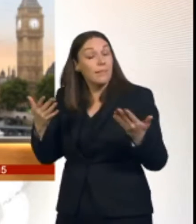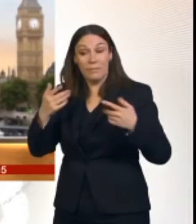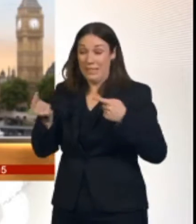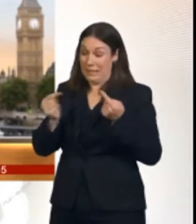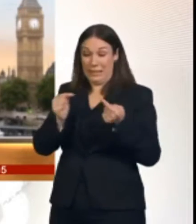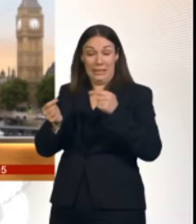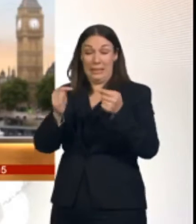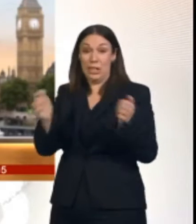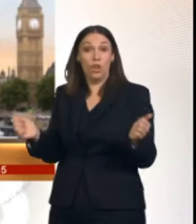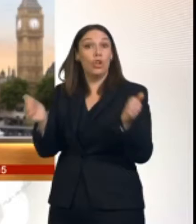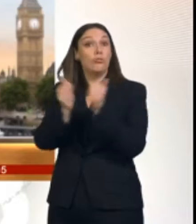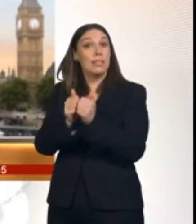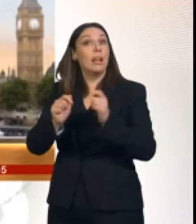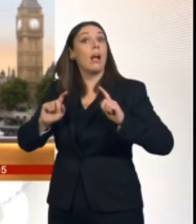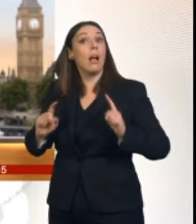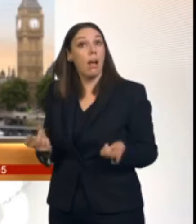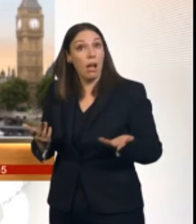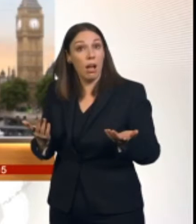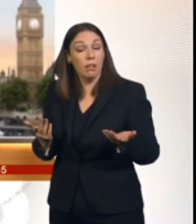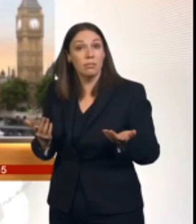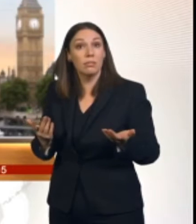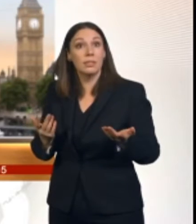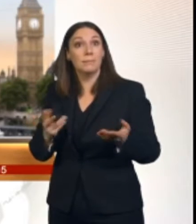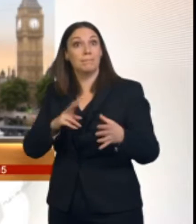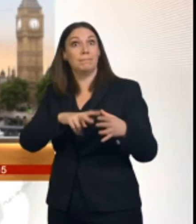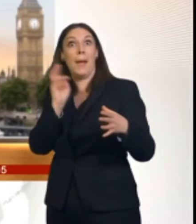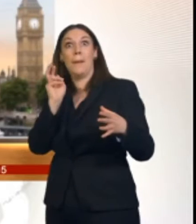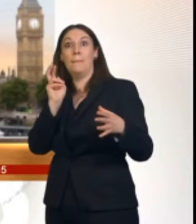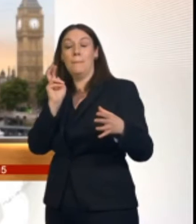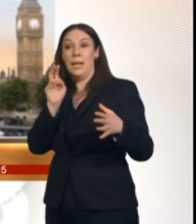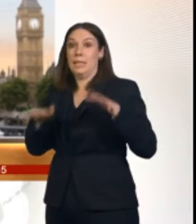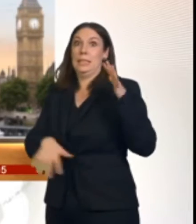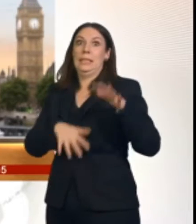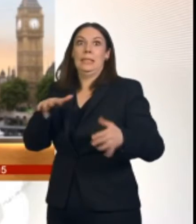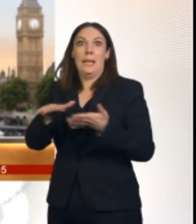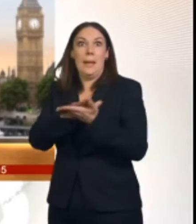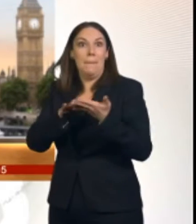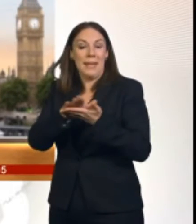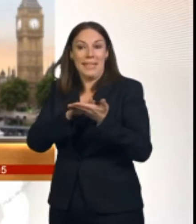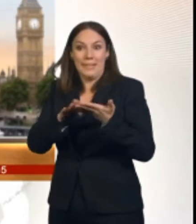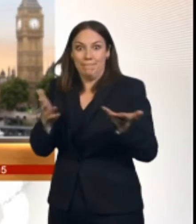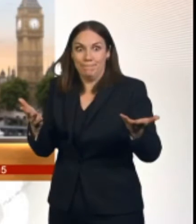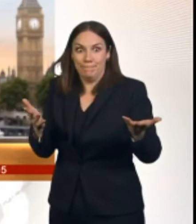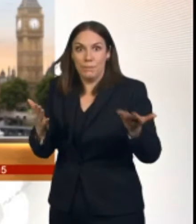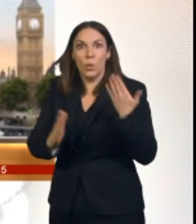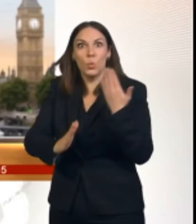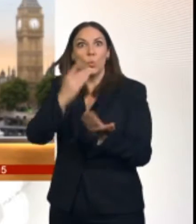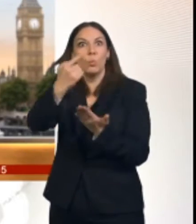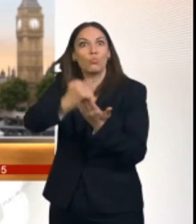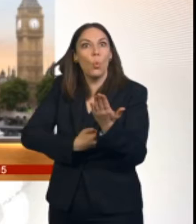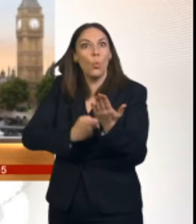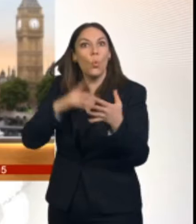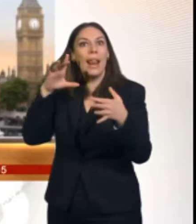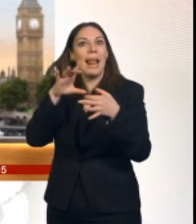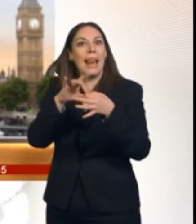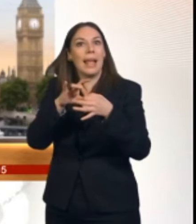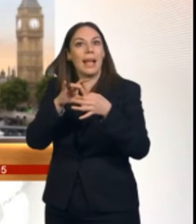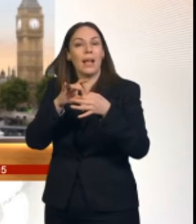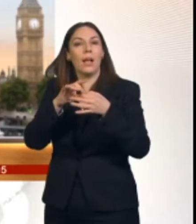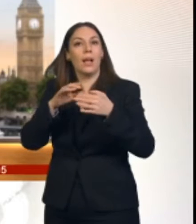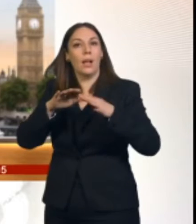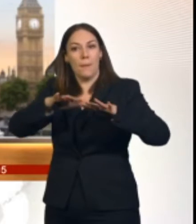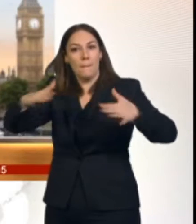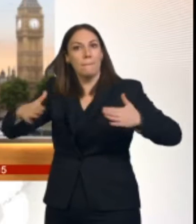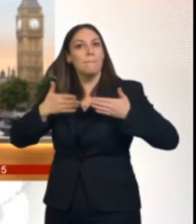customs procedures will have to be introduced where they don't exist now and that will slow down the flow of vehicles and